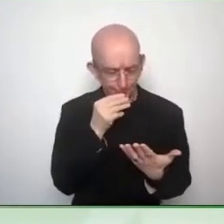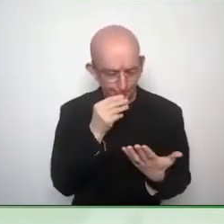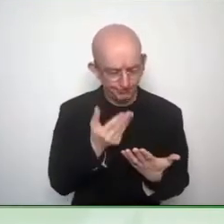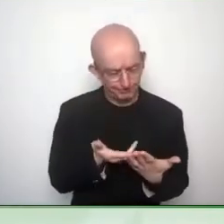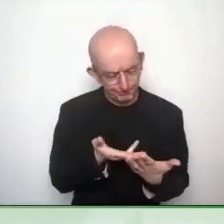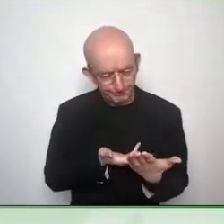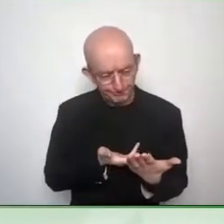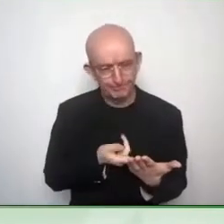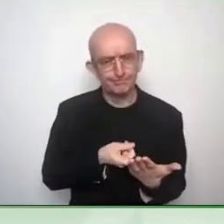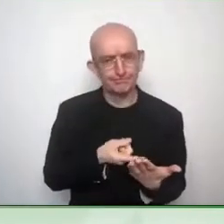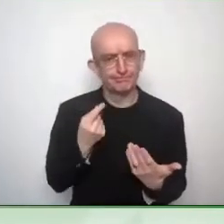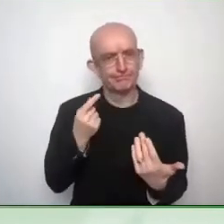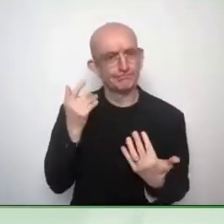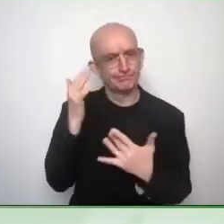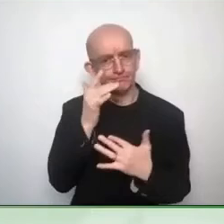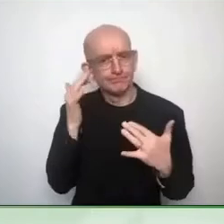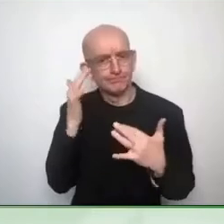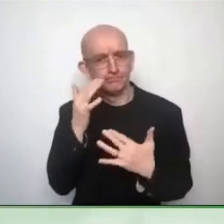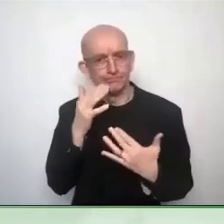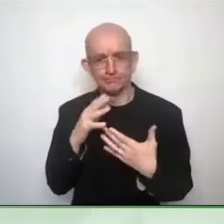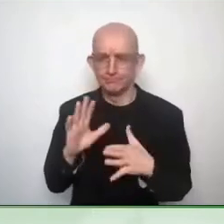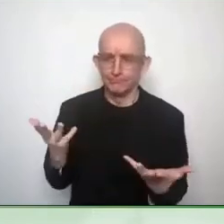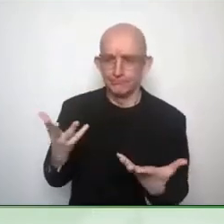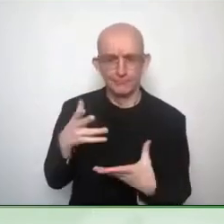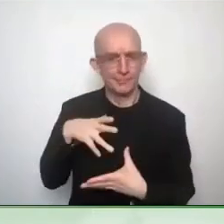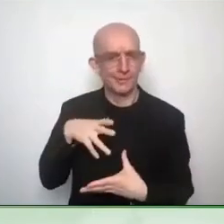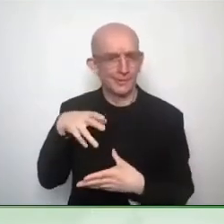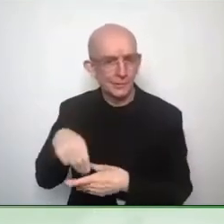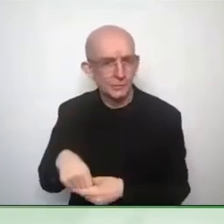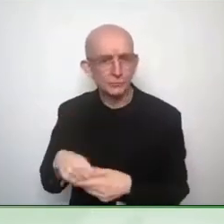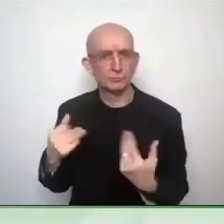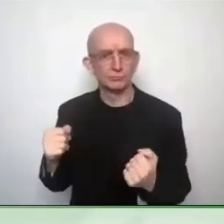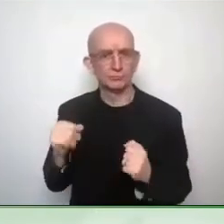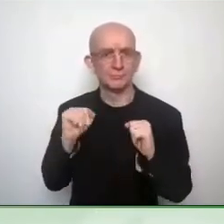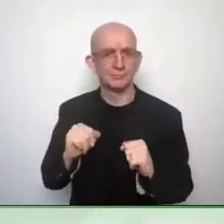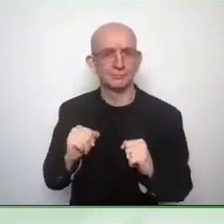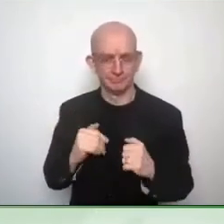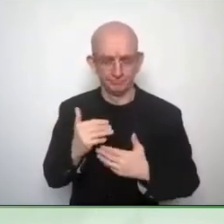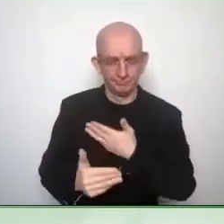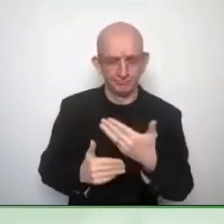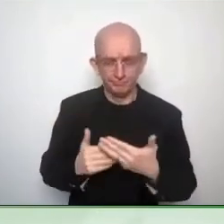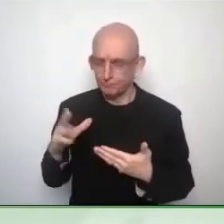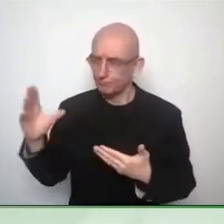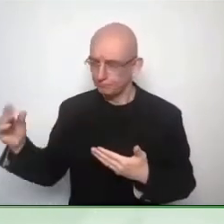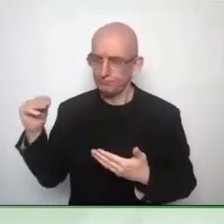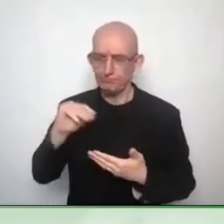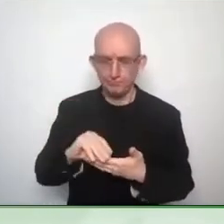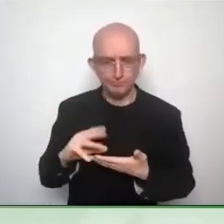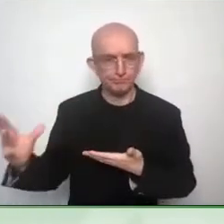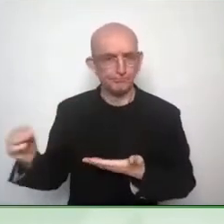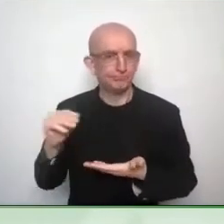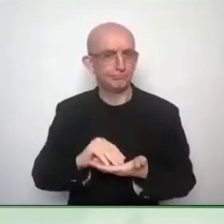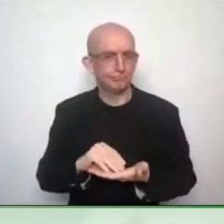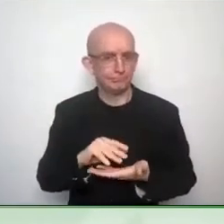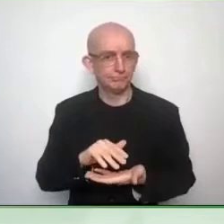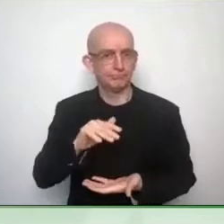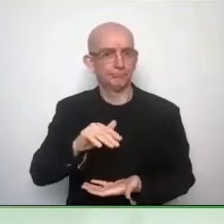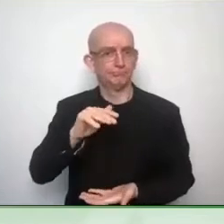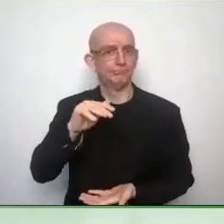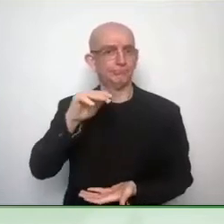policy orientations. I think what is still missing very much is more appropriate policies to drive further this field.